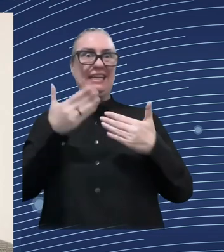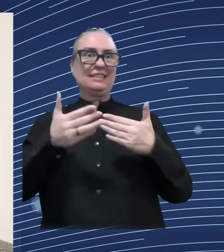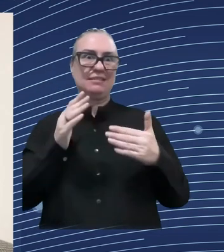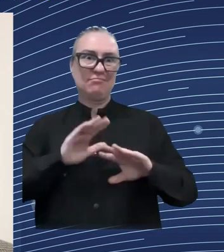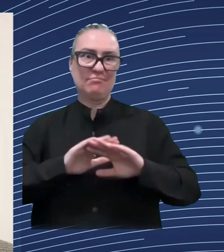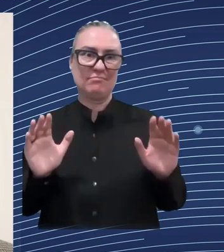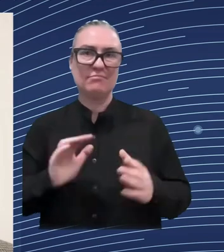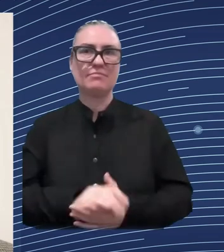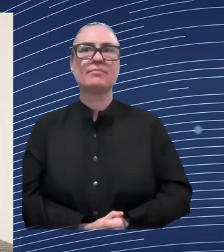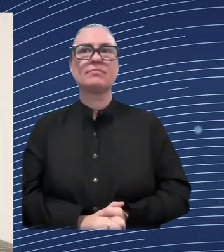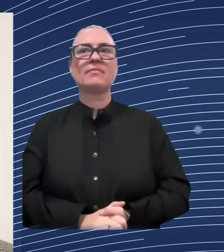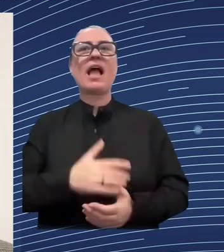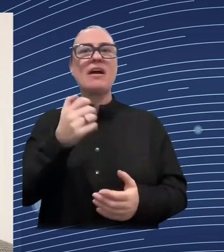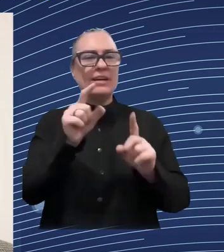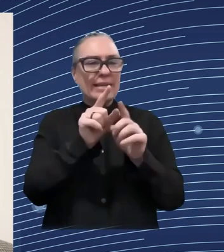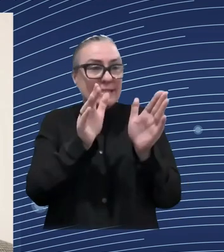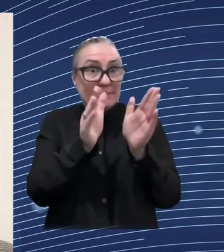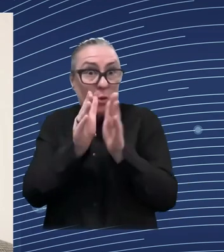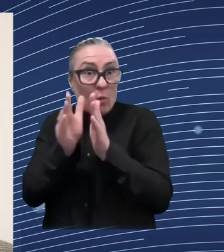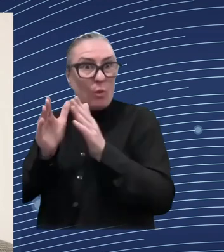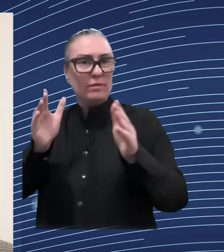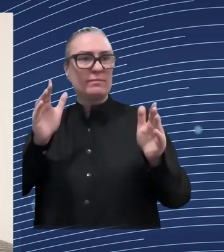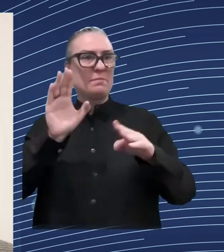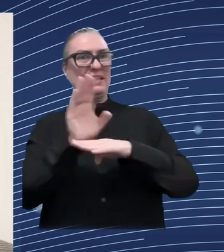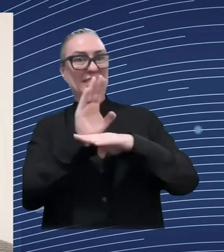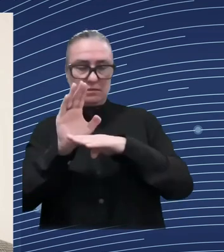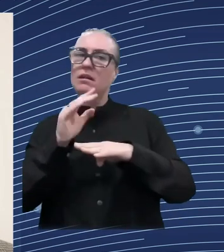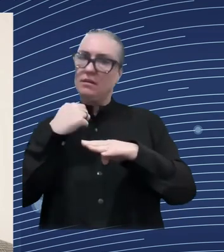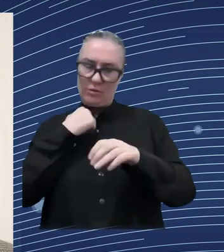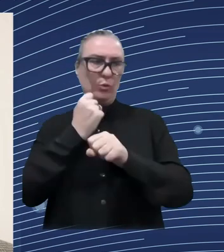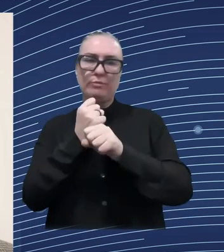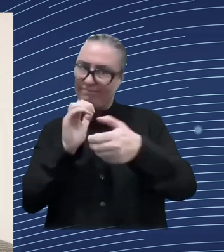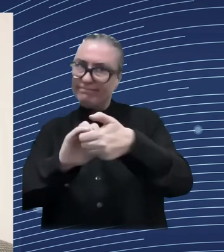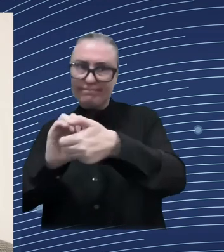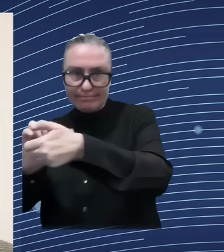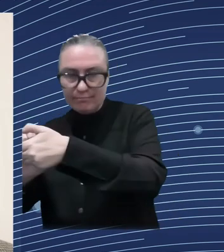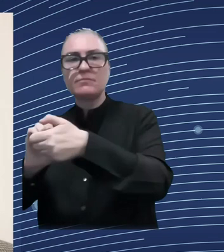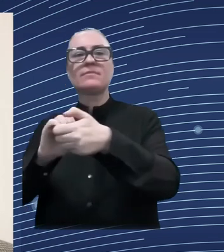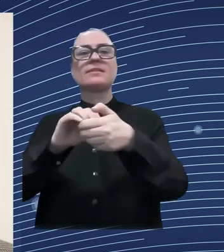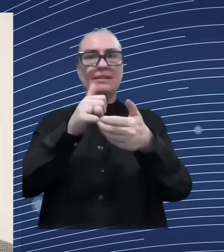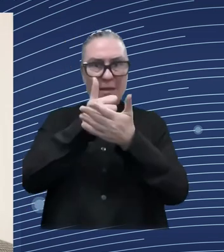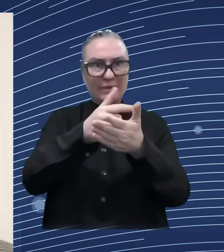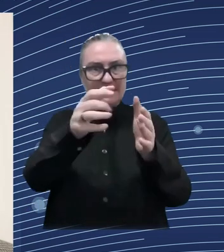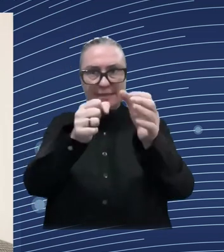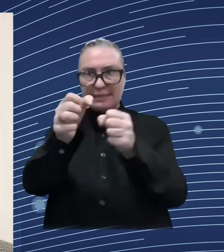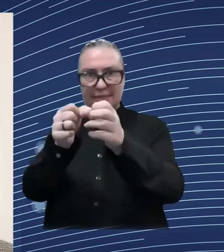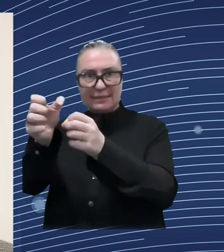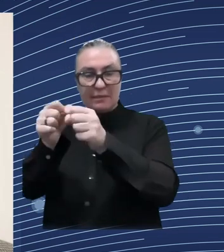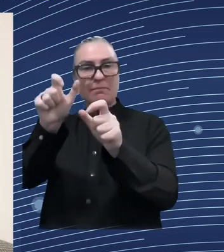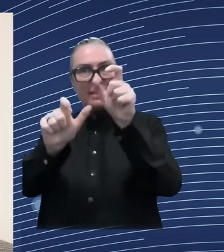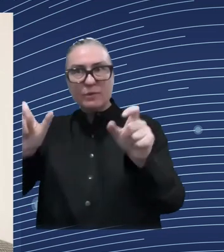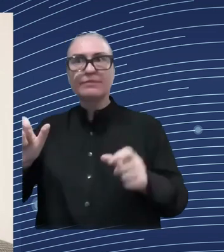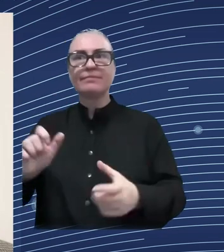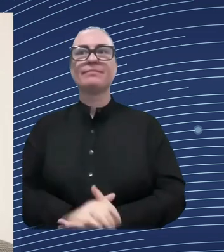relationship we have with the government um to engage in some significant and important policy engagement so to um